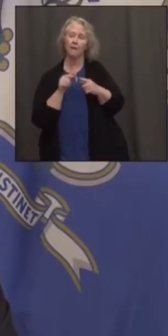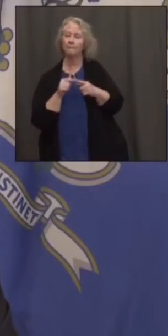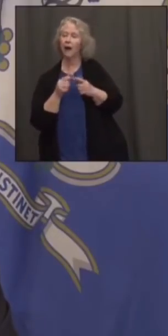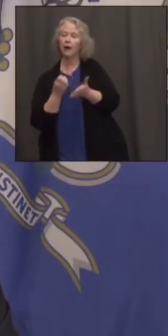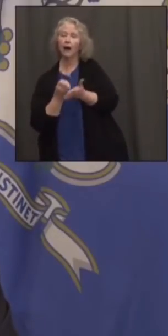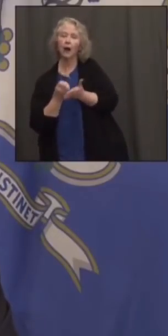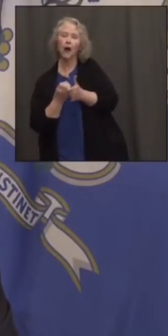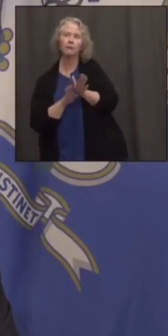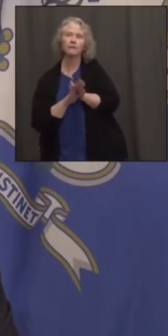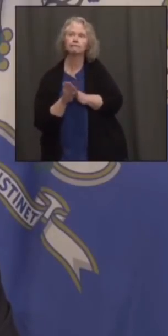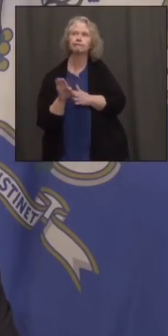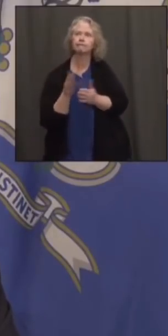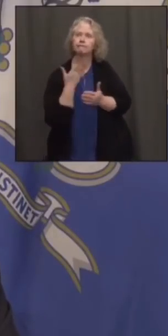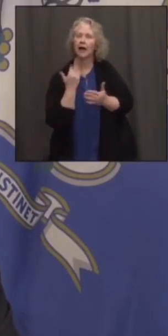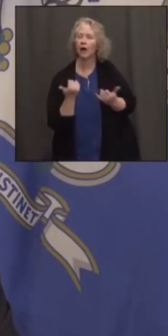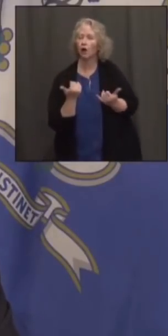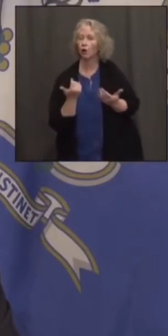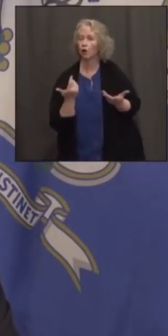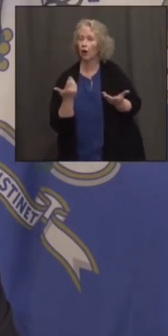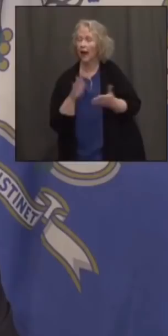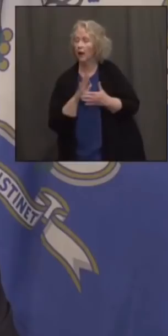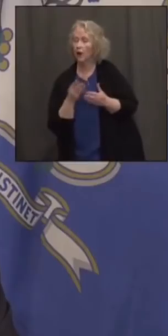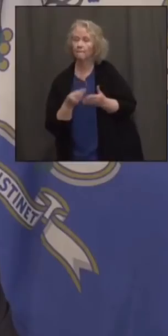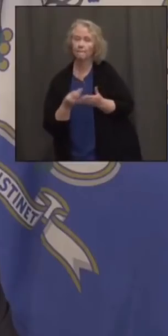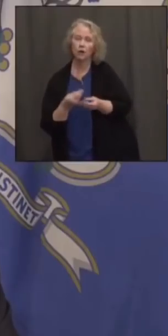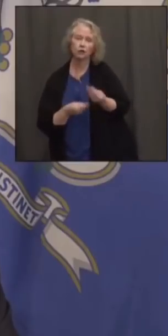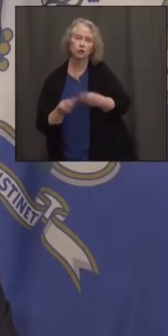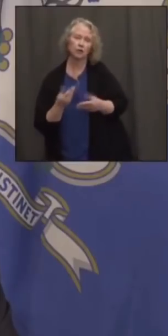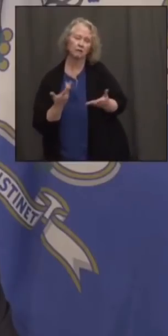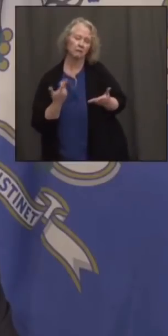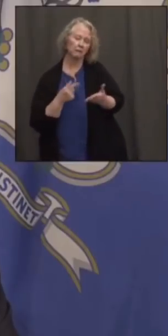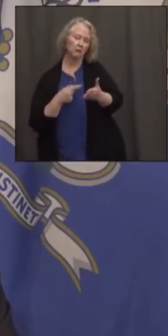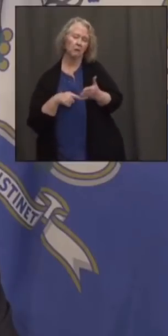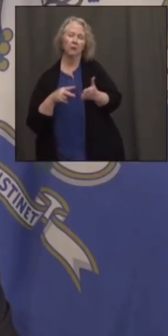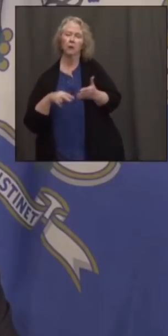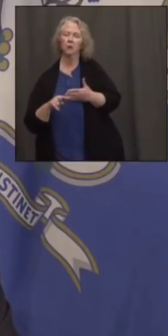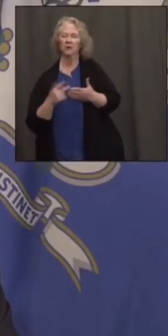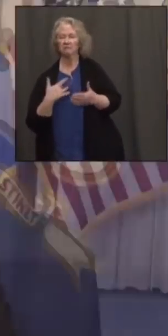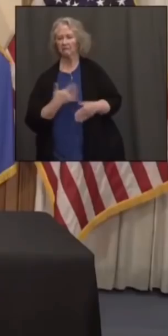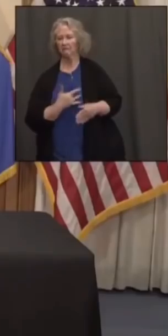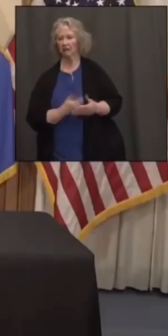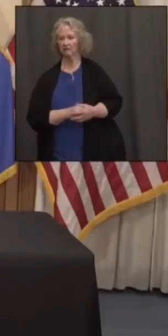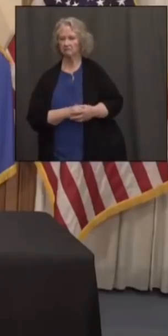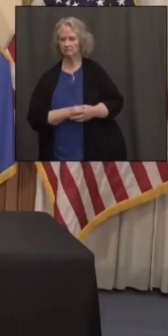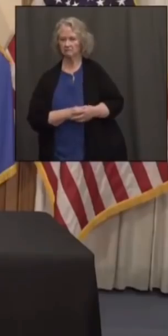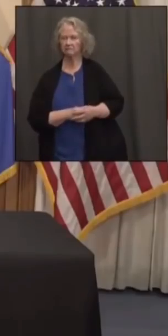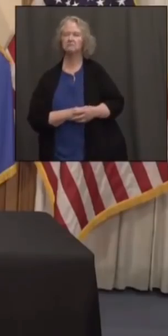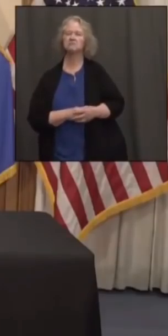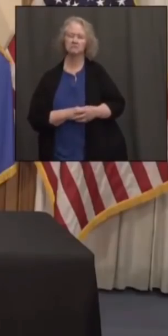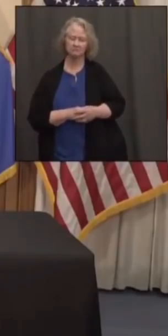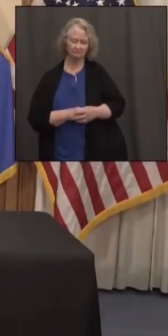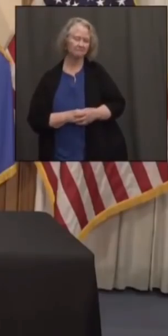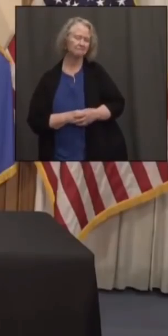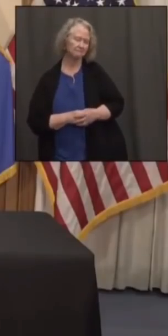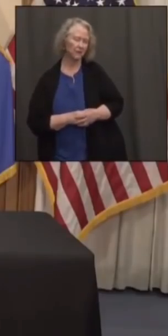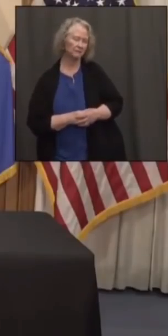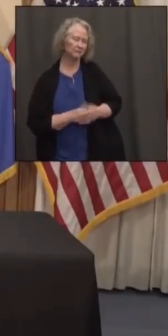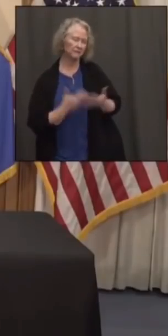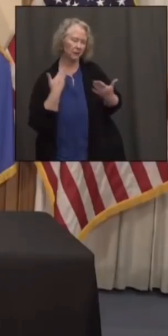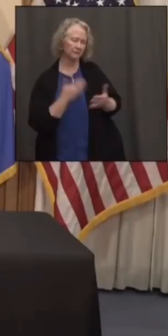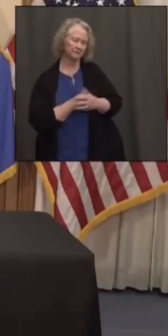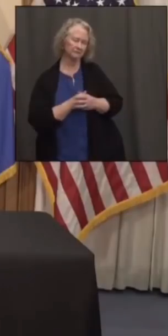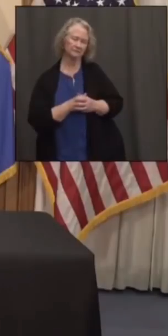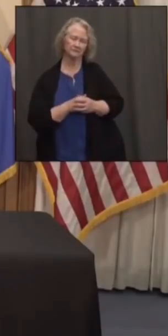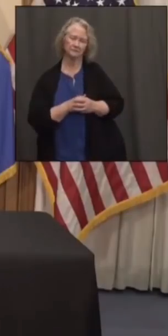signed. And we can do it just for probably another couple of weeks if I had to guess. All right, Governor. Thank you.